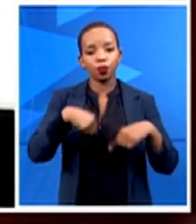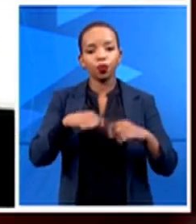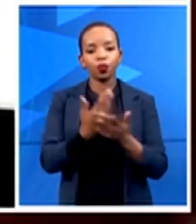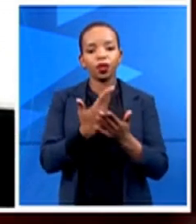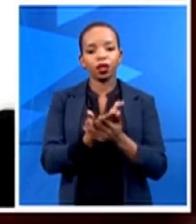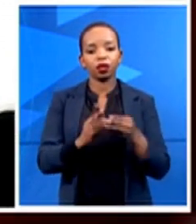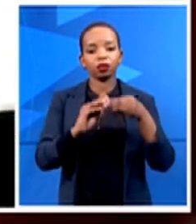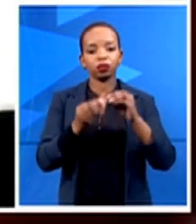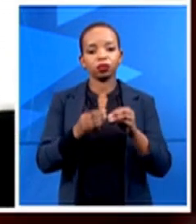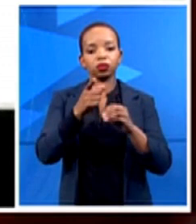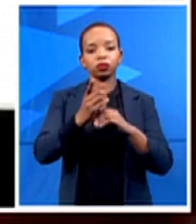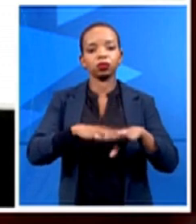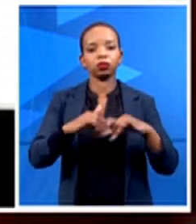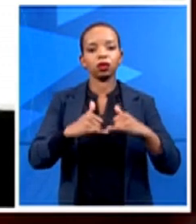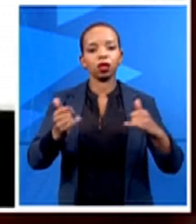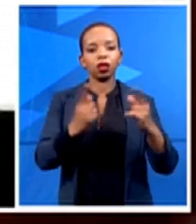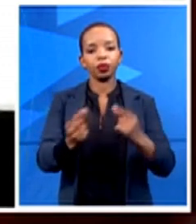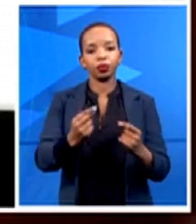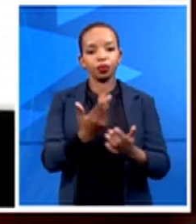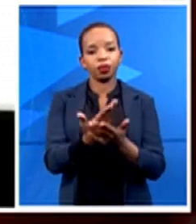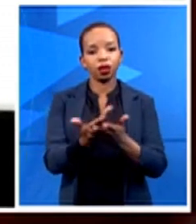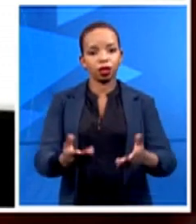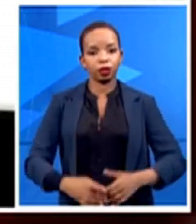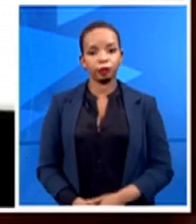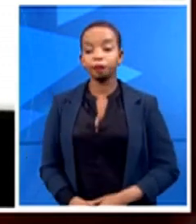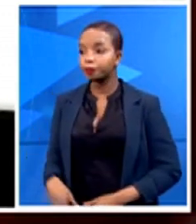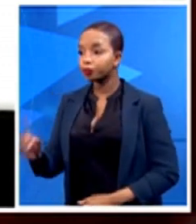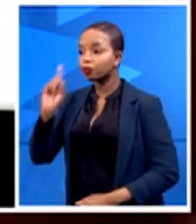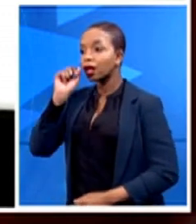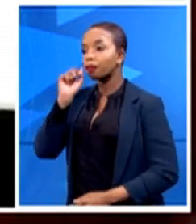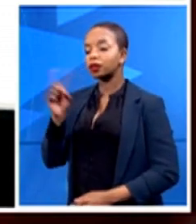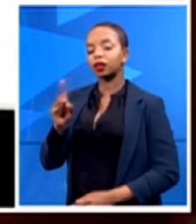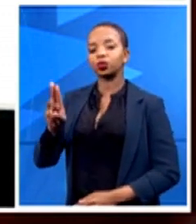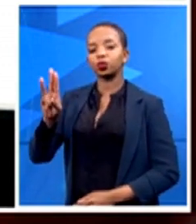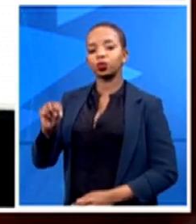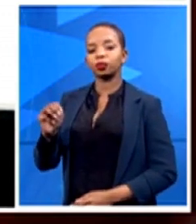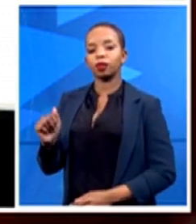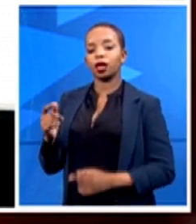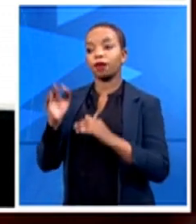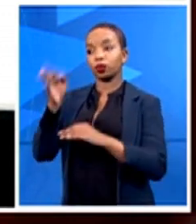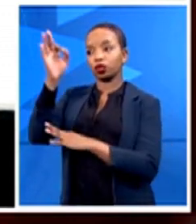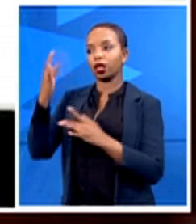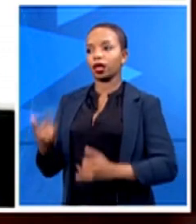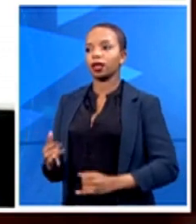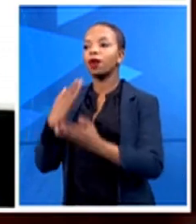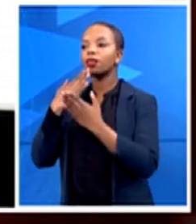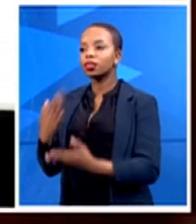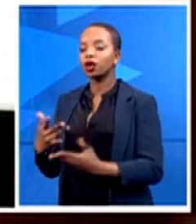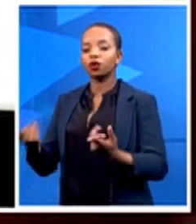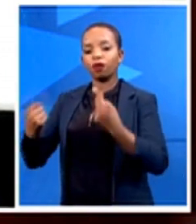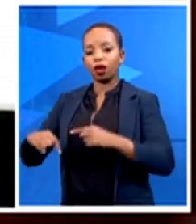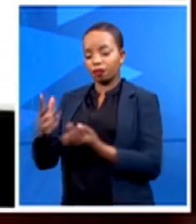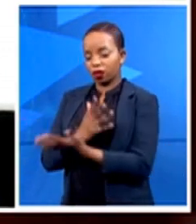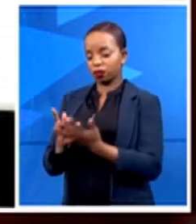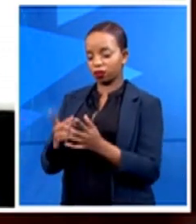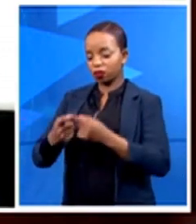future is now, and we thank you very much indeed for coming on and giving us some insight and perspective in terms of the way where we're going